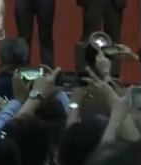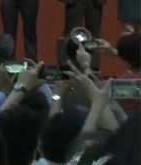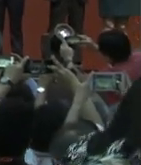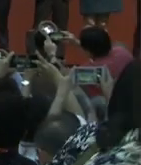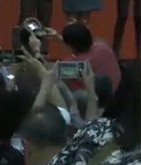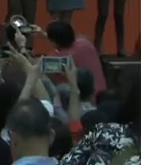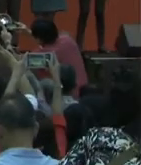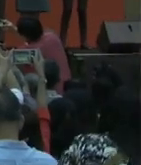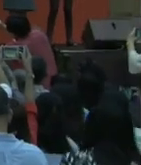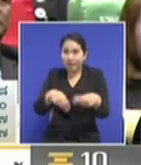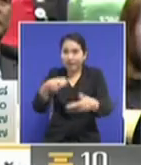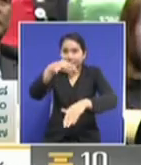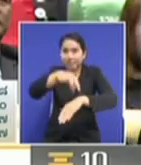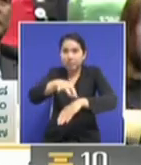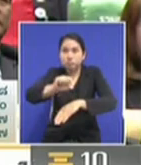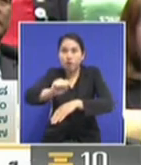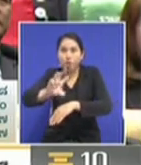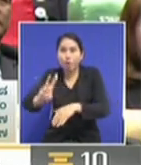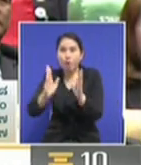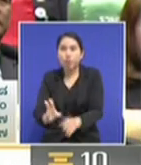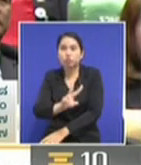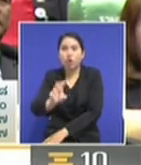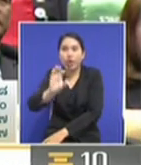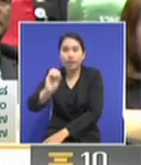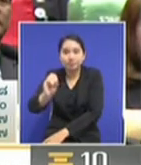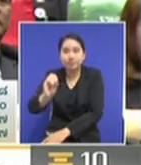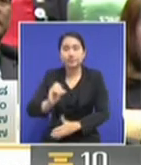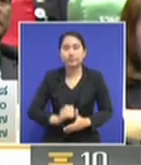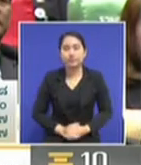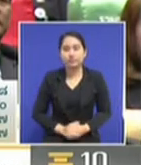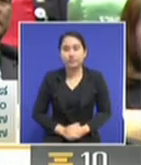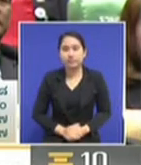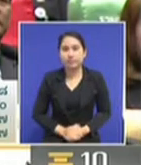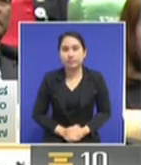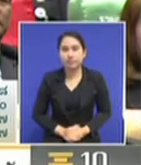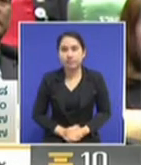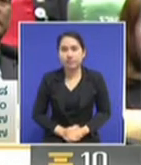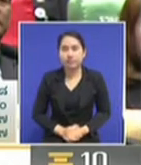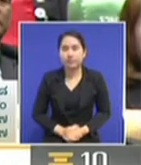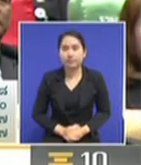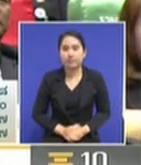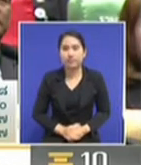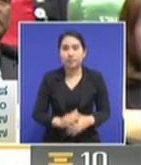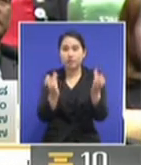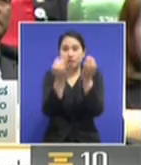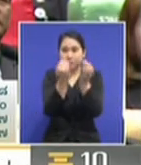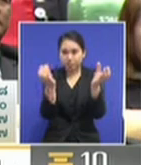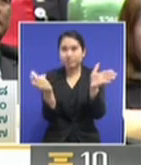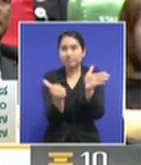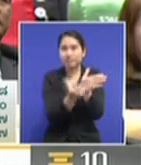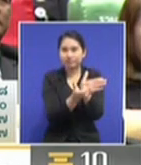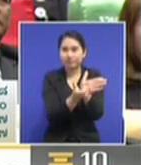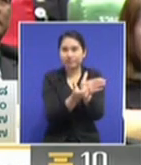almost every single detail that we share. And changing online depending on the topics that,